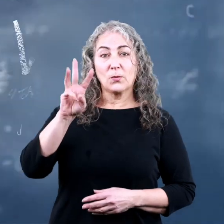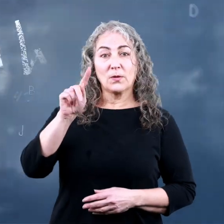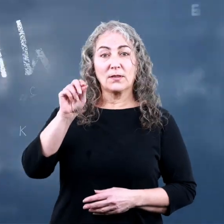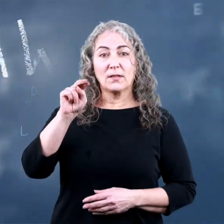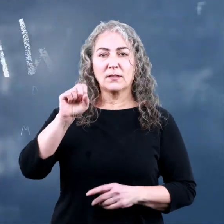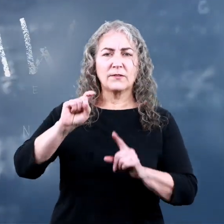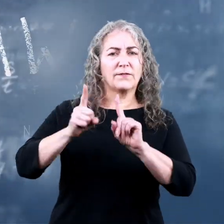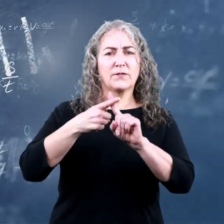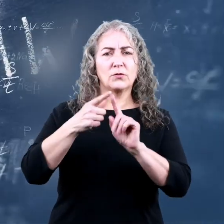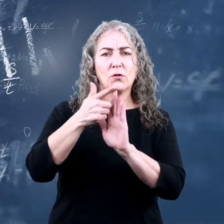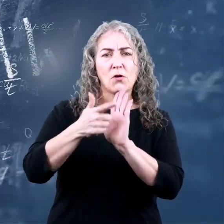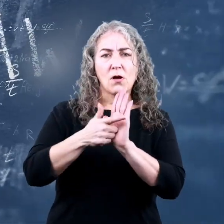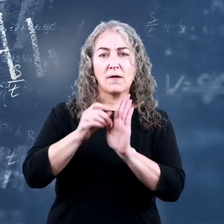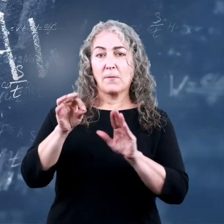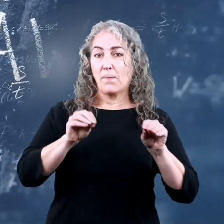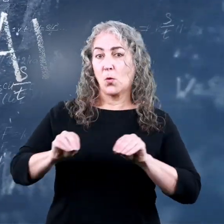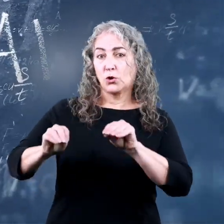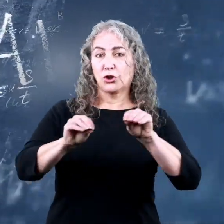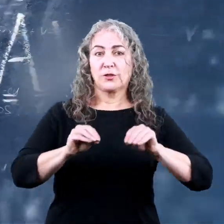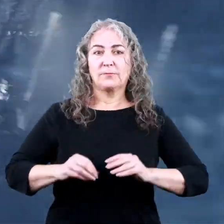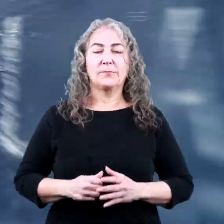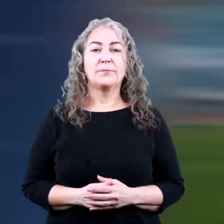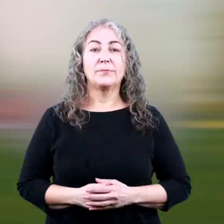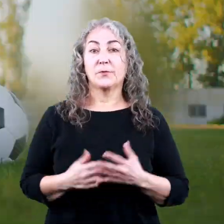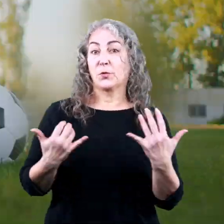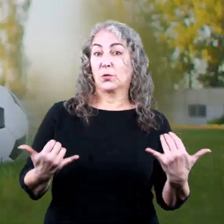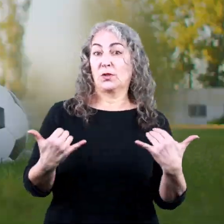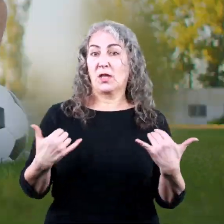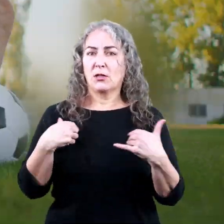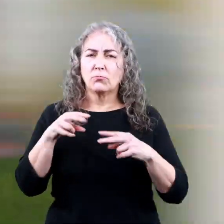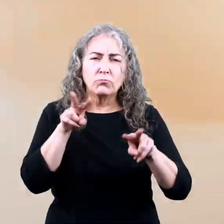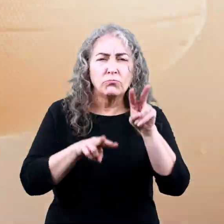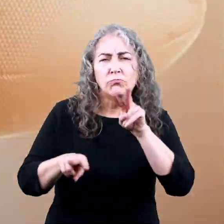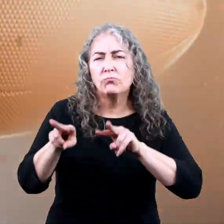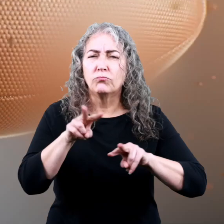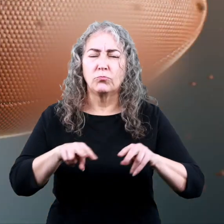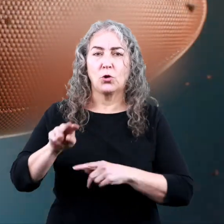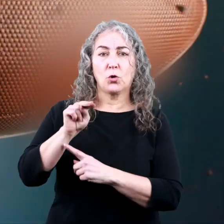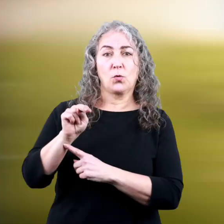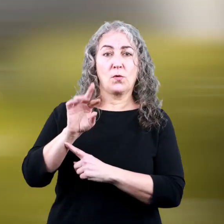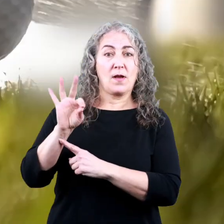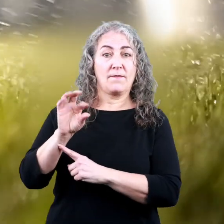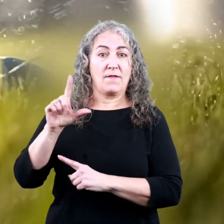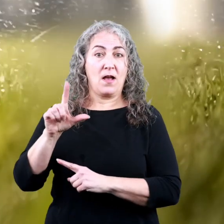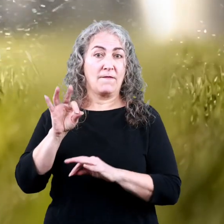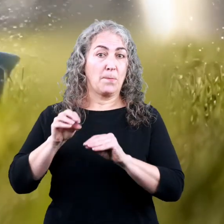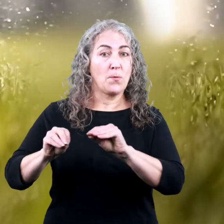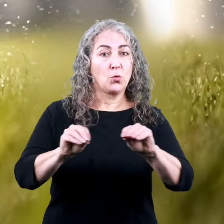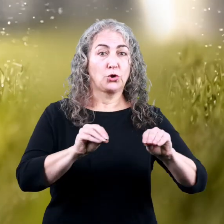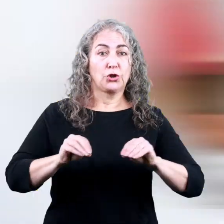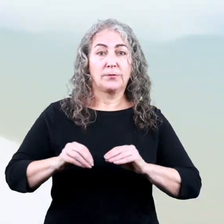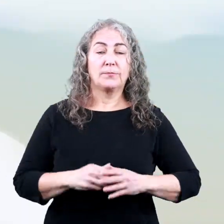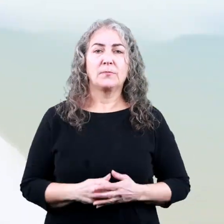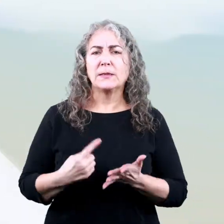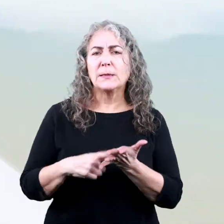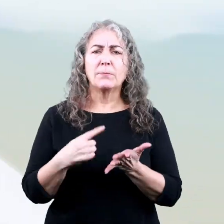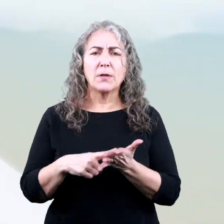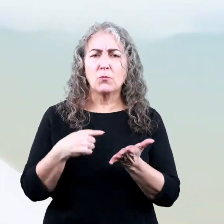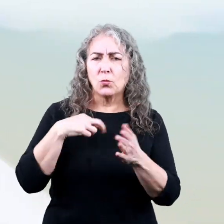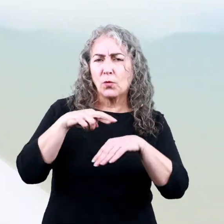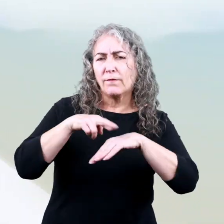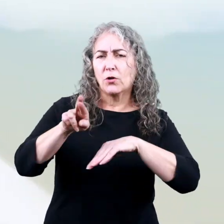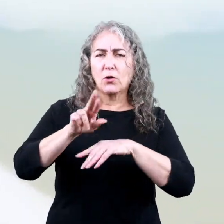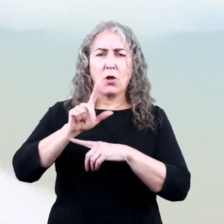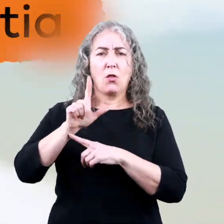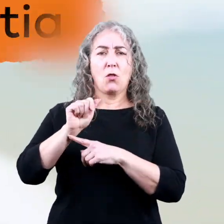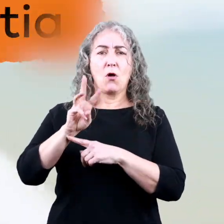Newton's first law of motion. Today we are going to explore Newton's first law of motion, sometimes